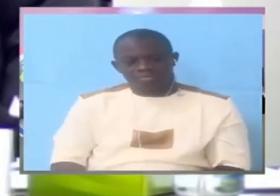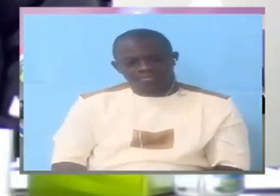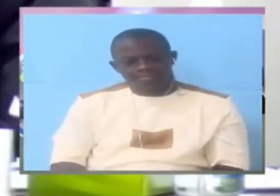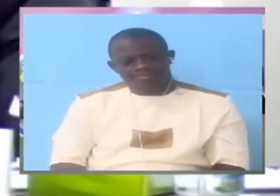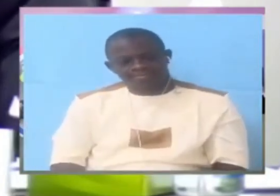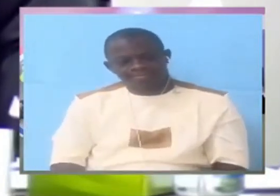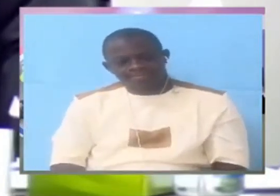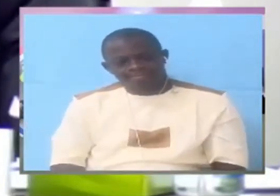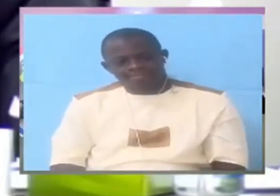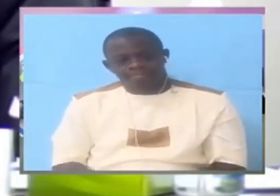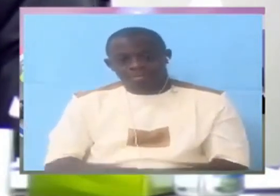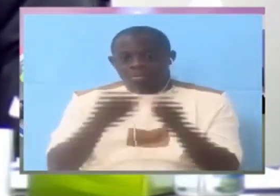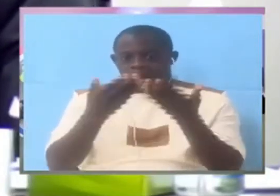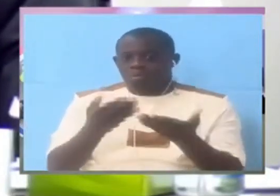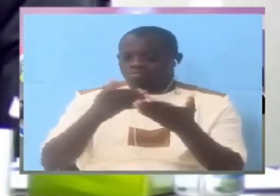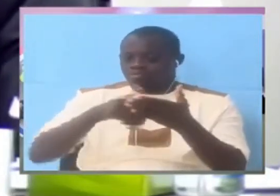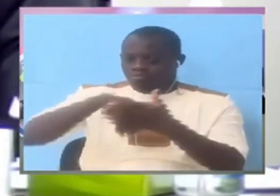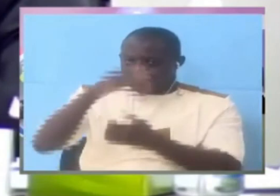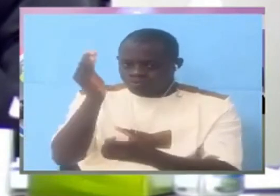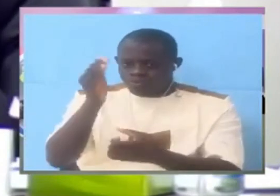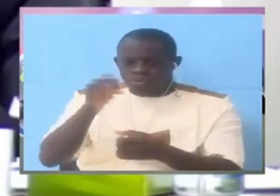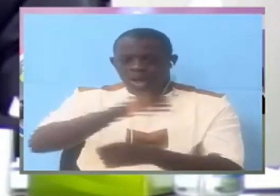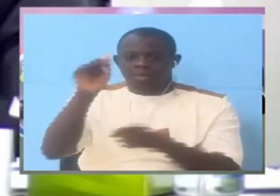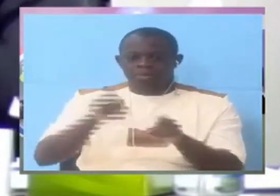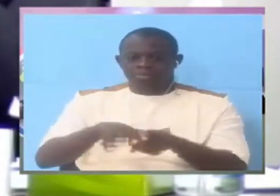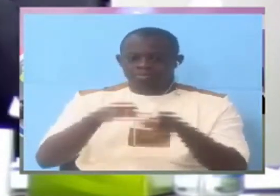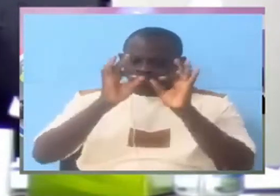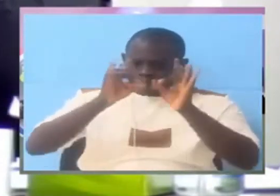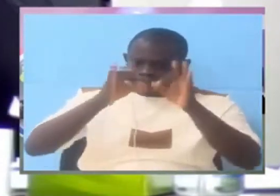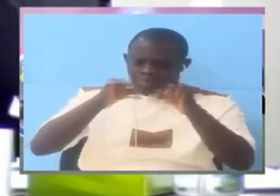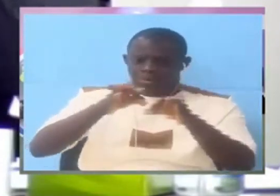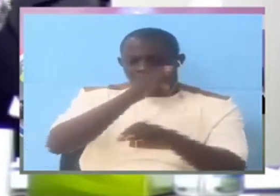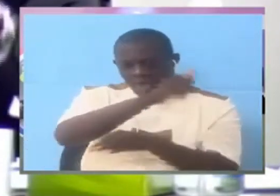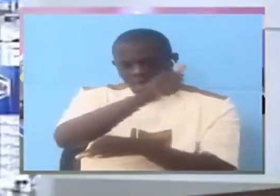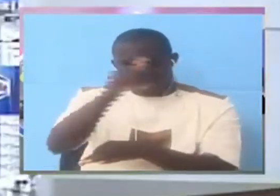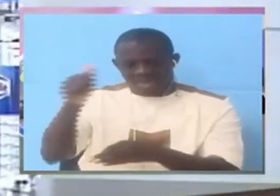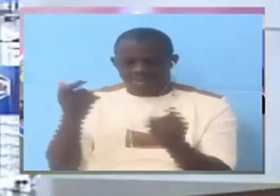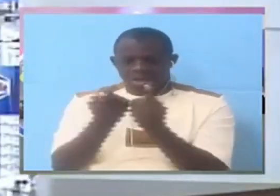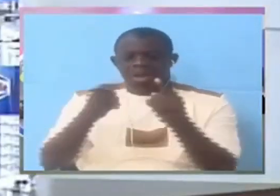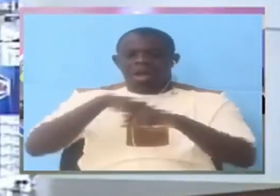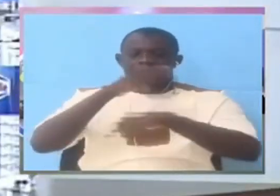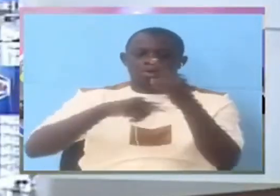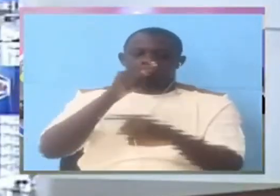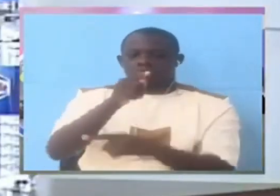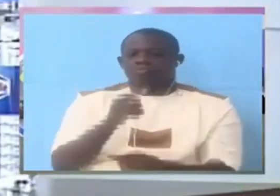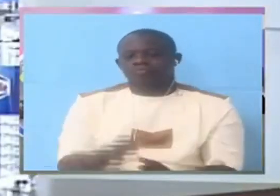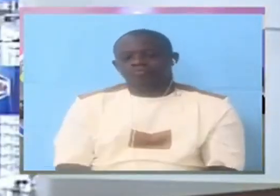Come out And describe everything about you And